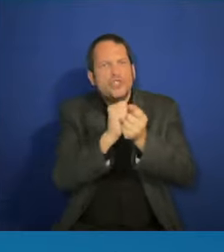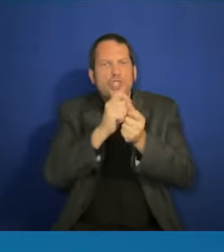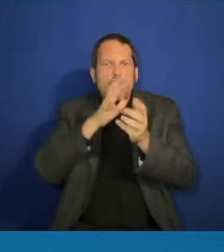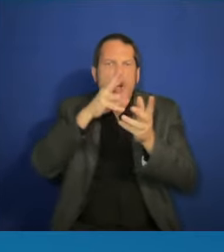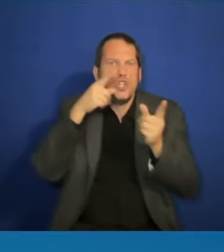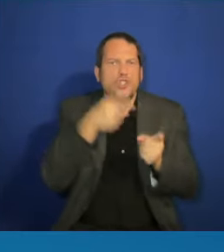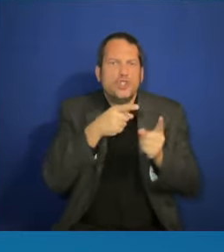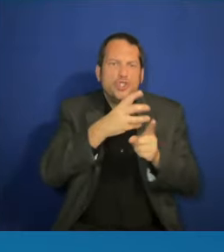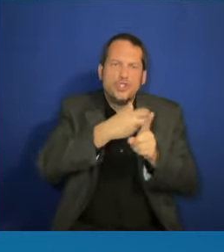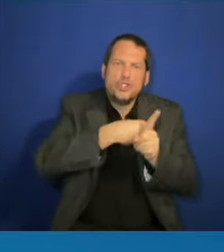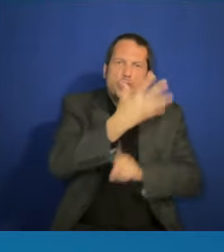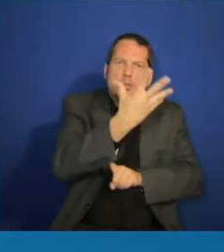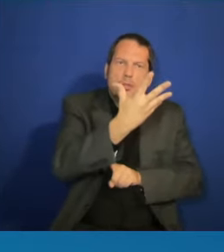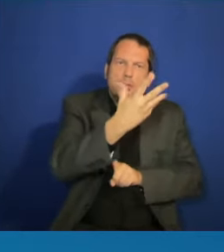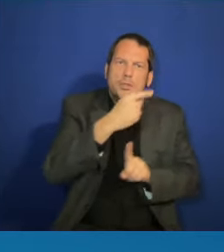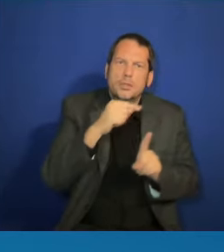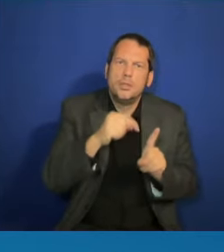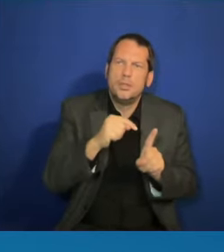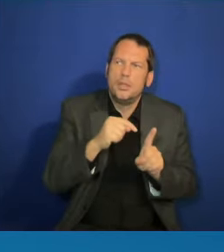progress.